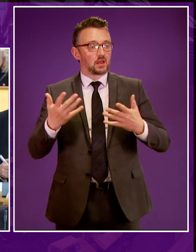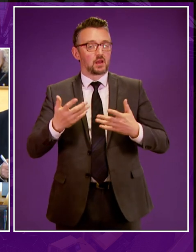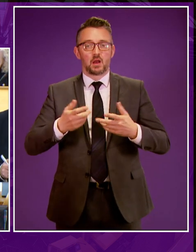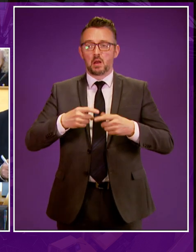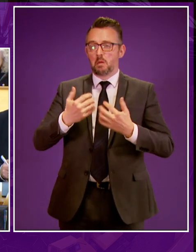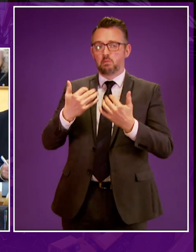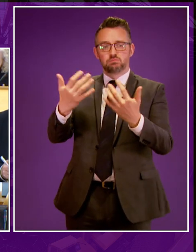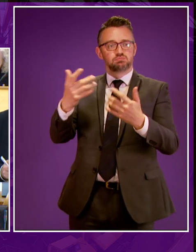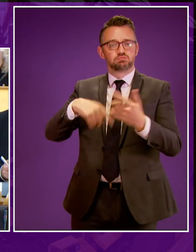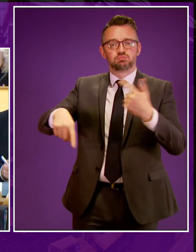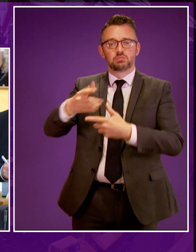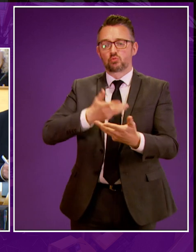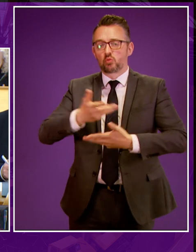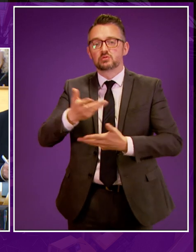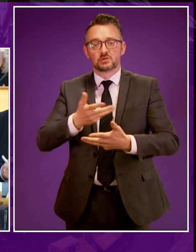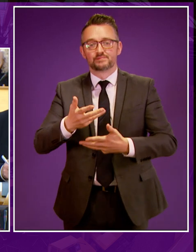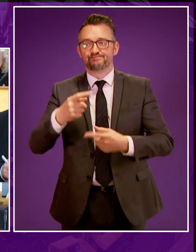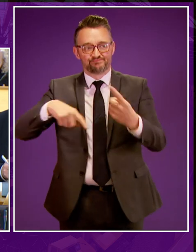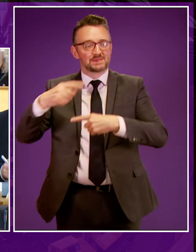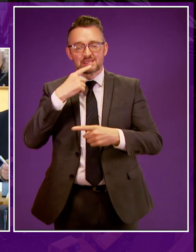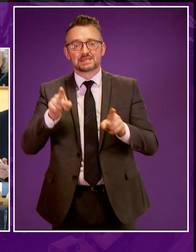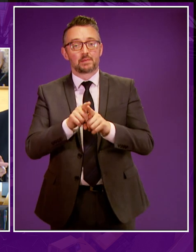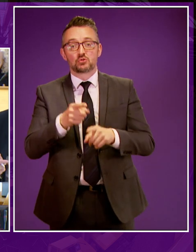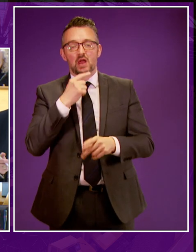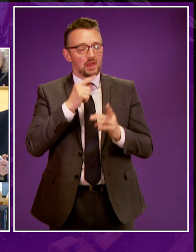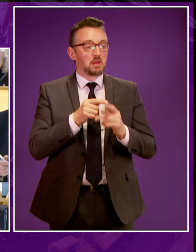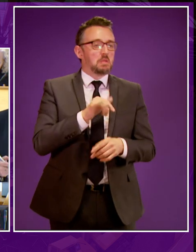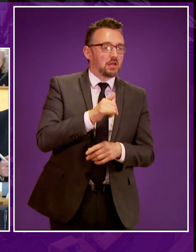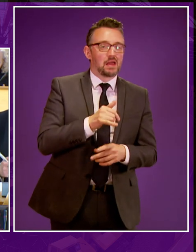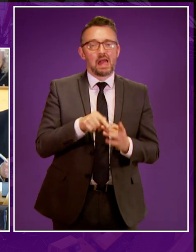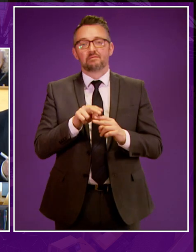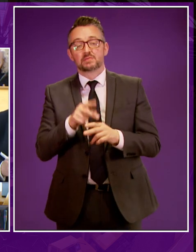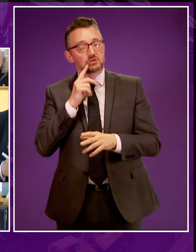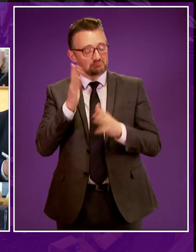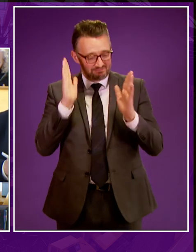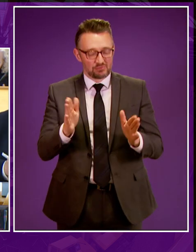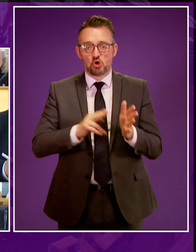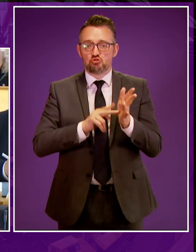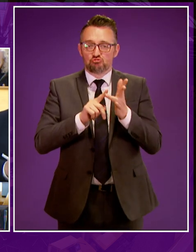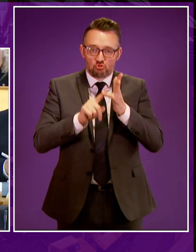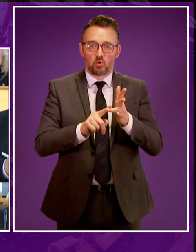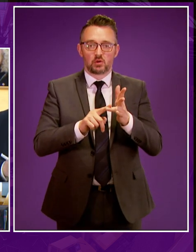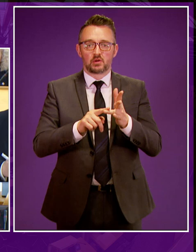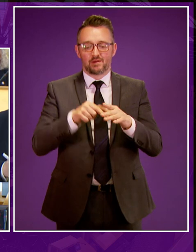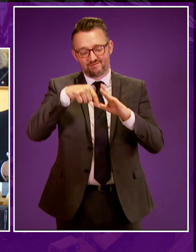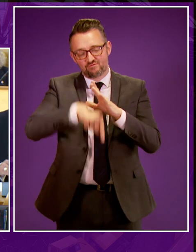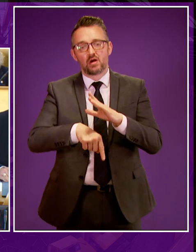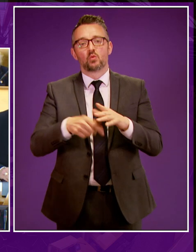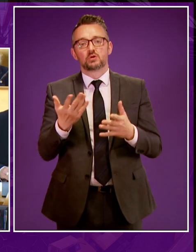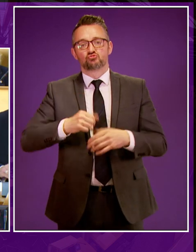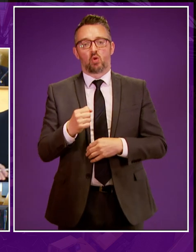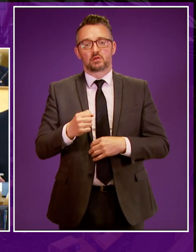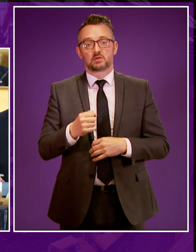consultation on this issue has echoed that sentiment. No ifs, no buts, no fracking in Scotland. My bill proposal